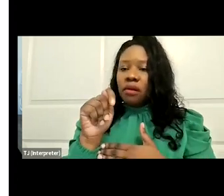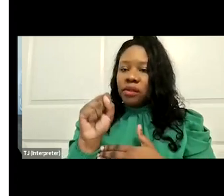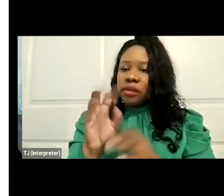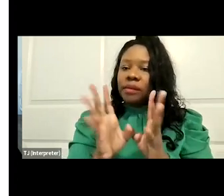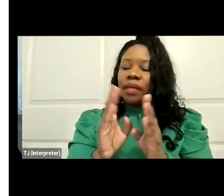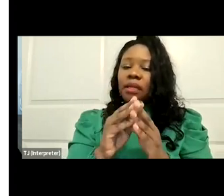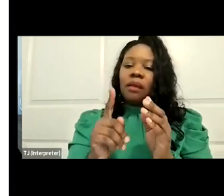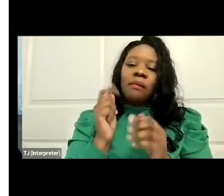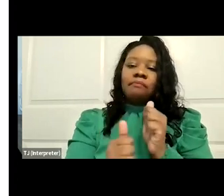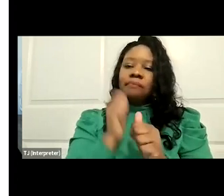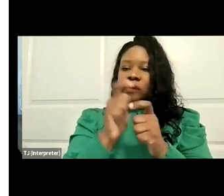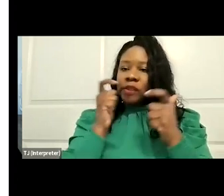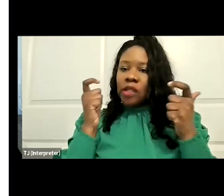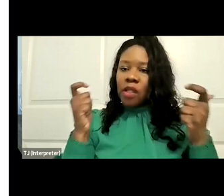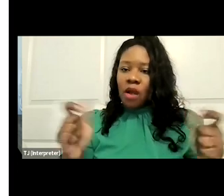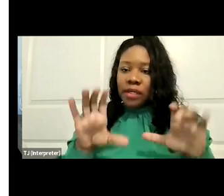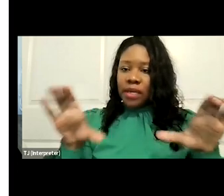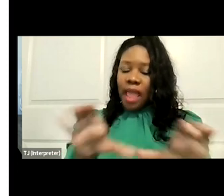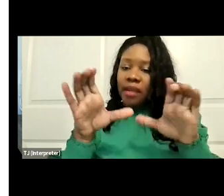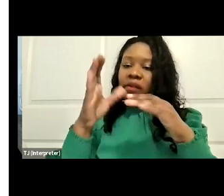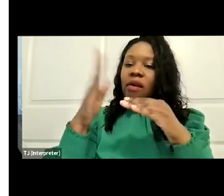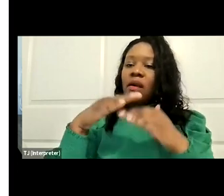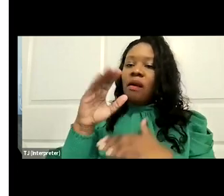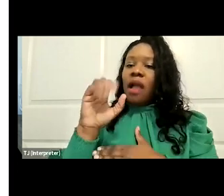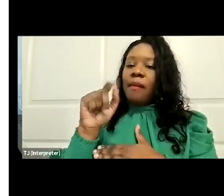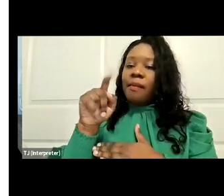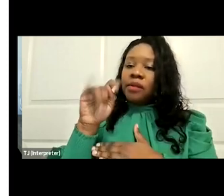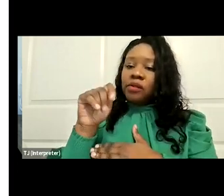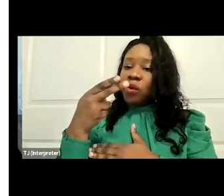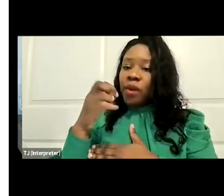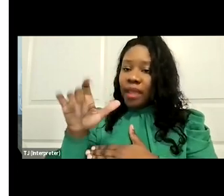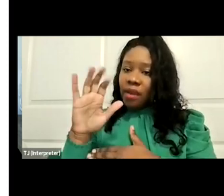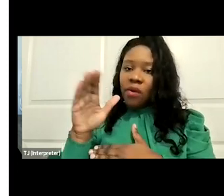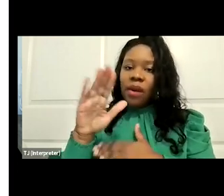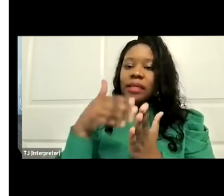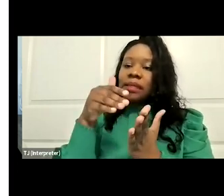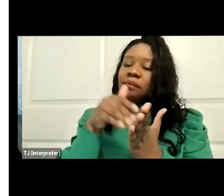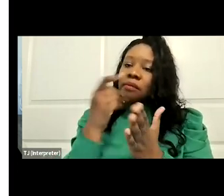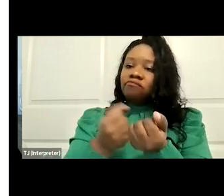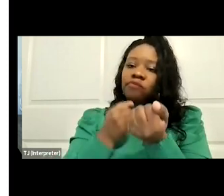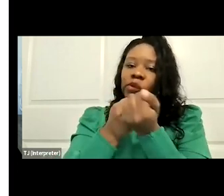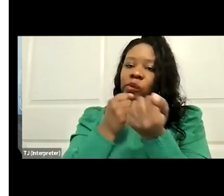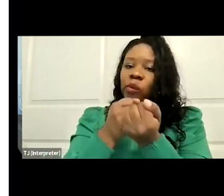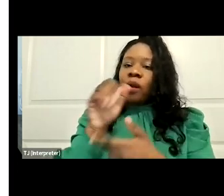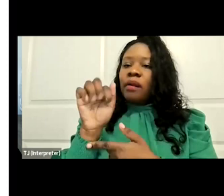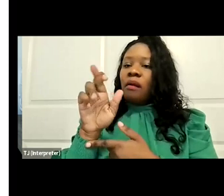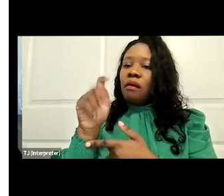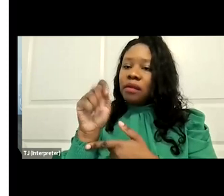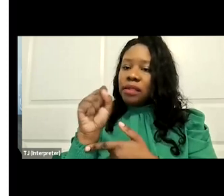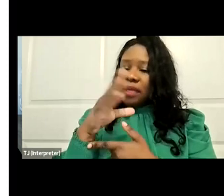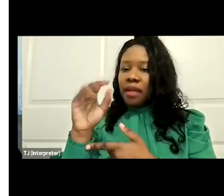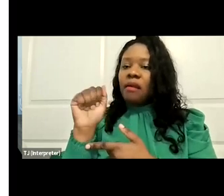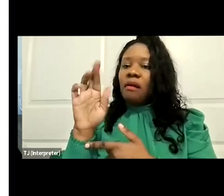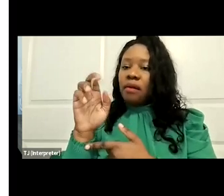largest and most active on Capitol Hill, and it's central to supporting arts and arts education